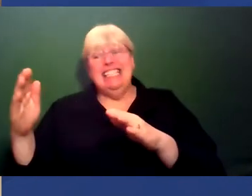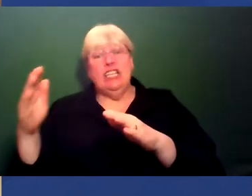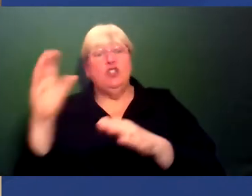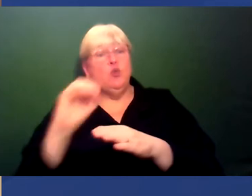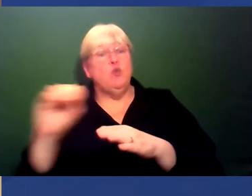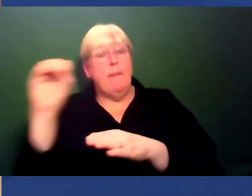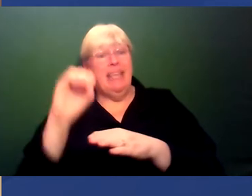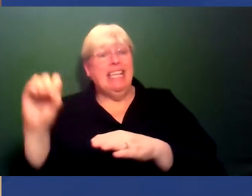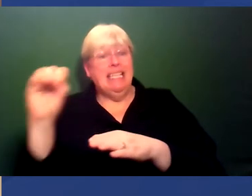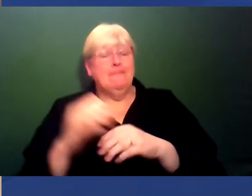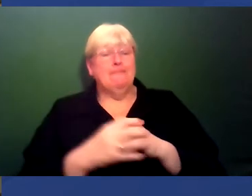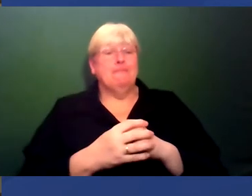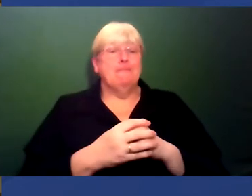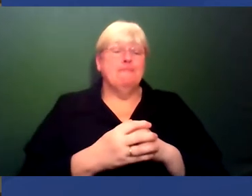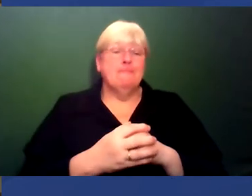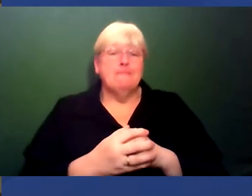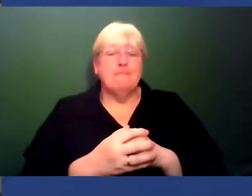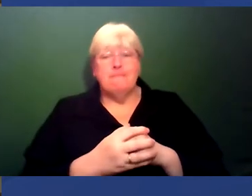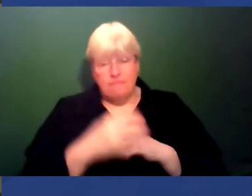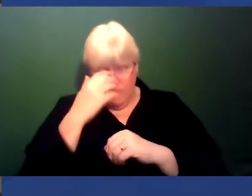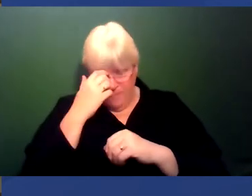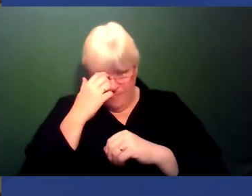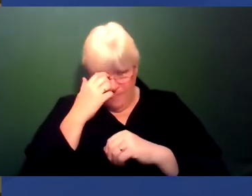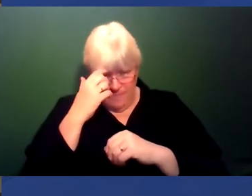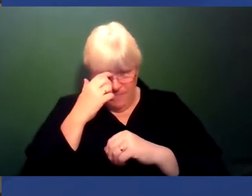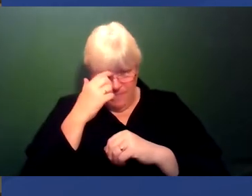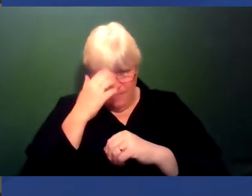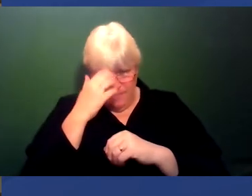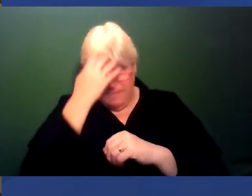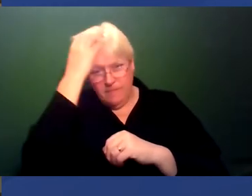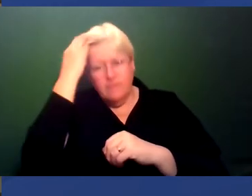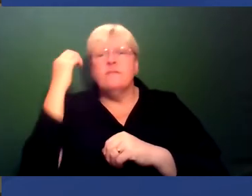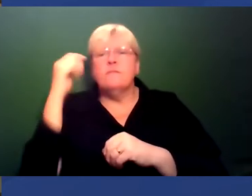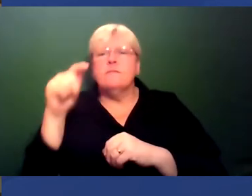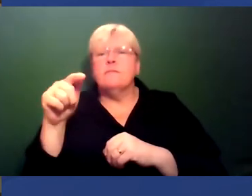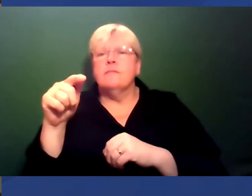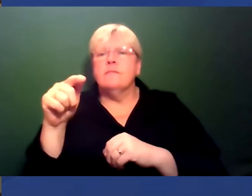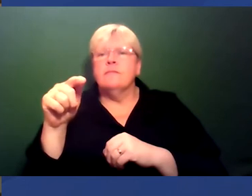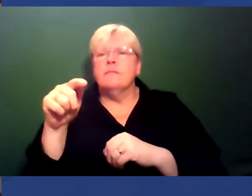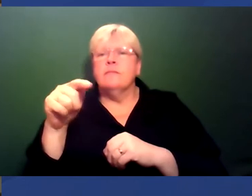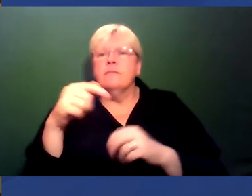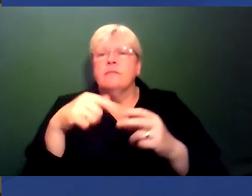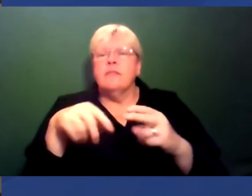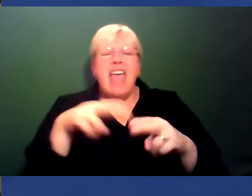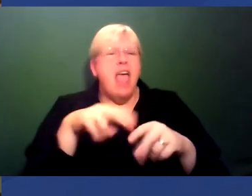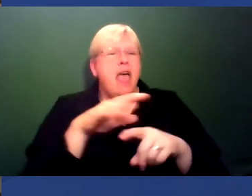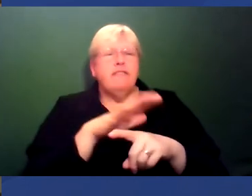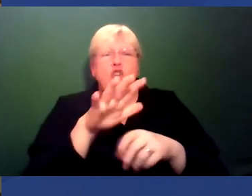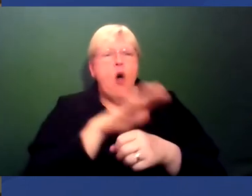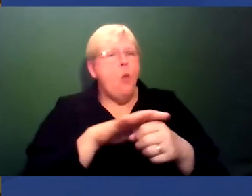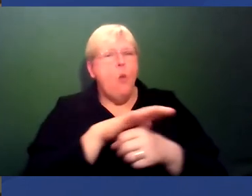Oh, right, okay. So the question is, so the question is whether... isn't a local problem, is it still a problem?